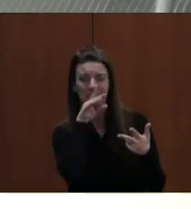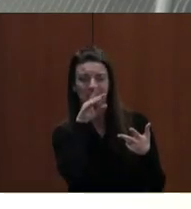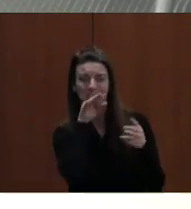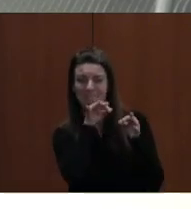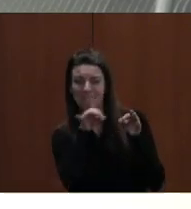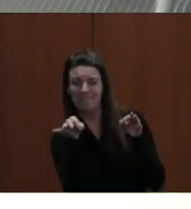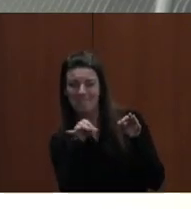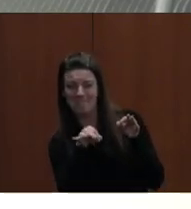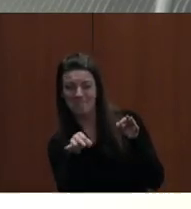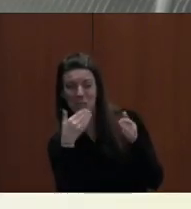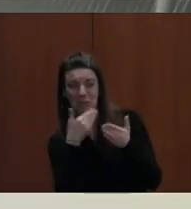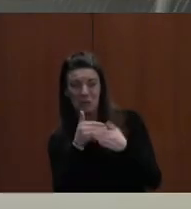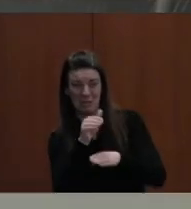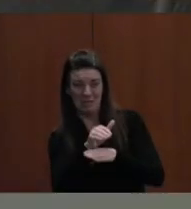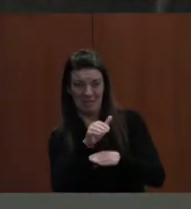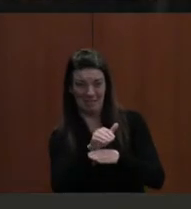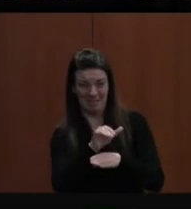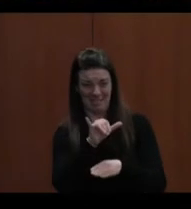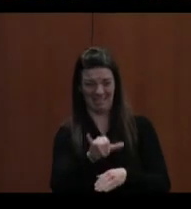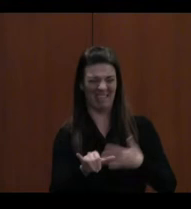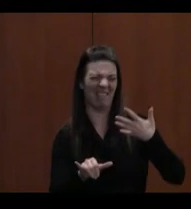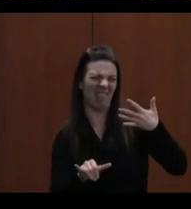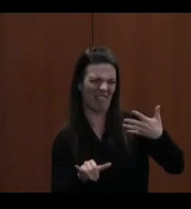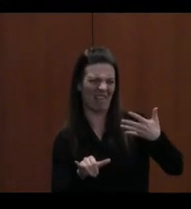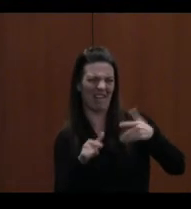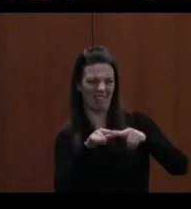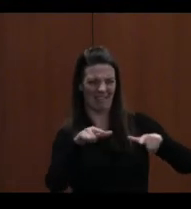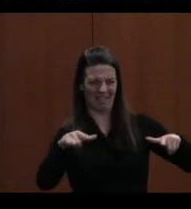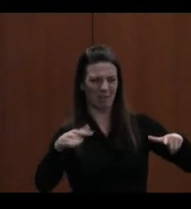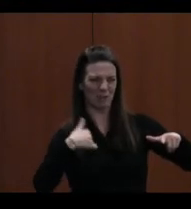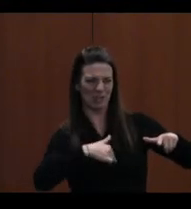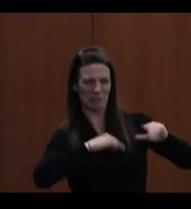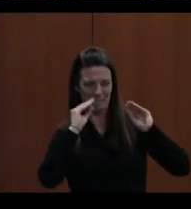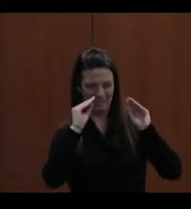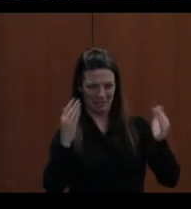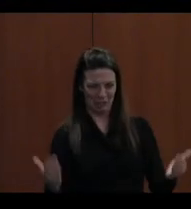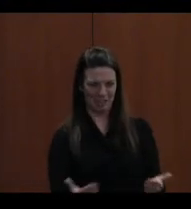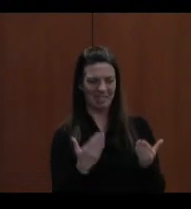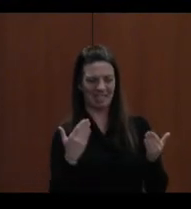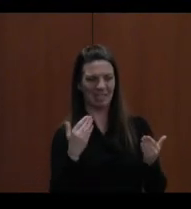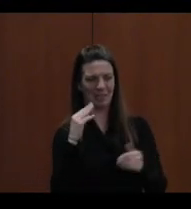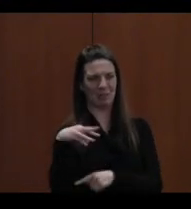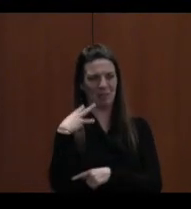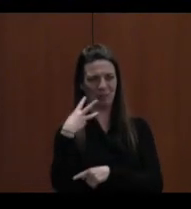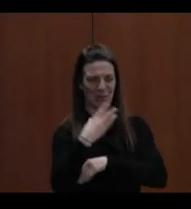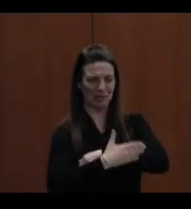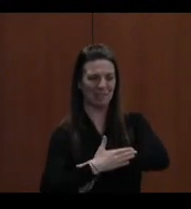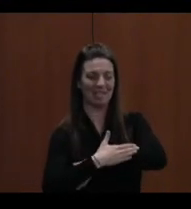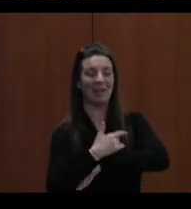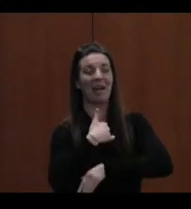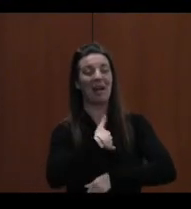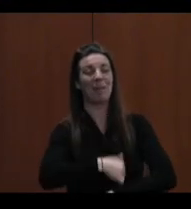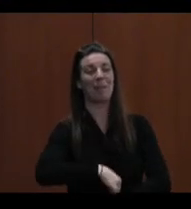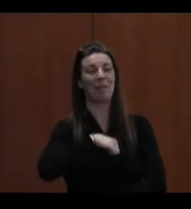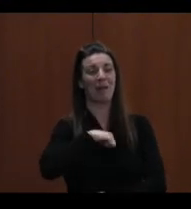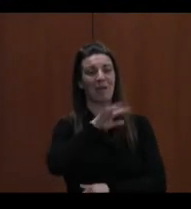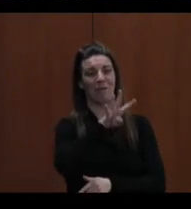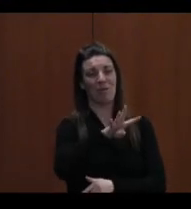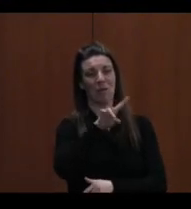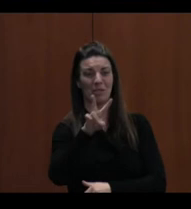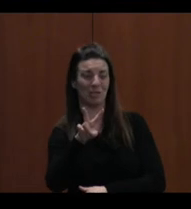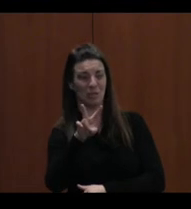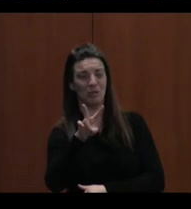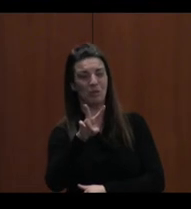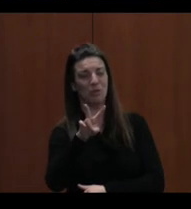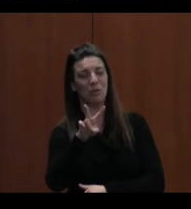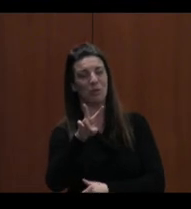in the five languages taught here in Washington County. I'm proud of our 42 French, German, Japanese, Latin, and Spanish